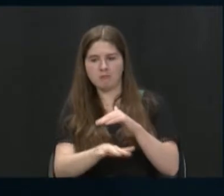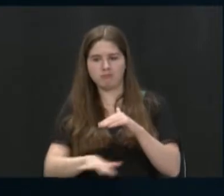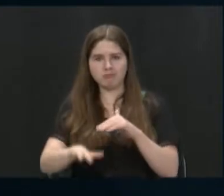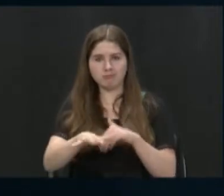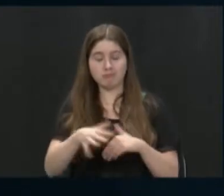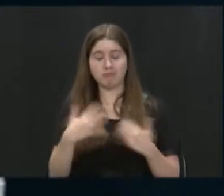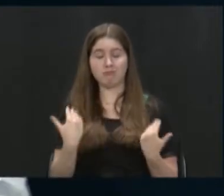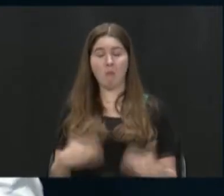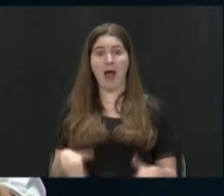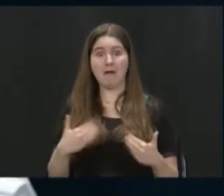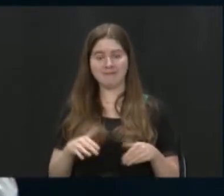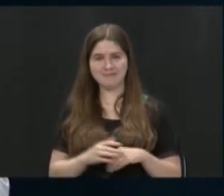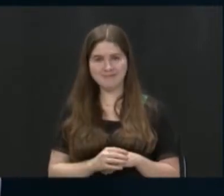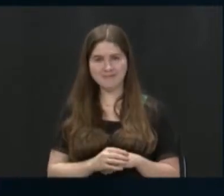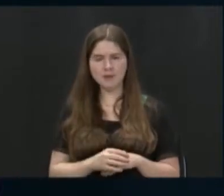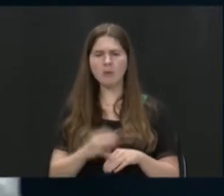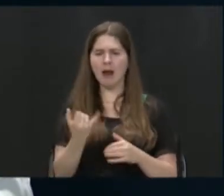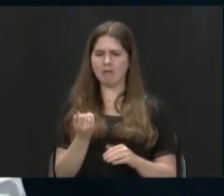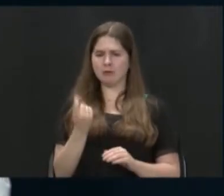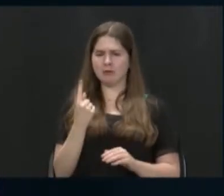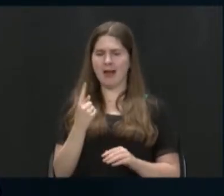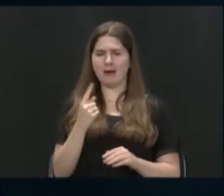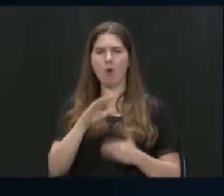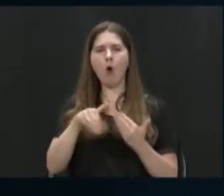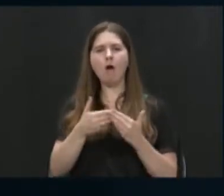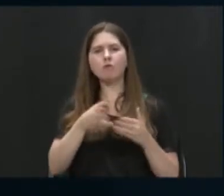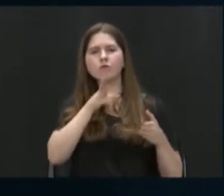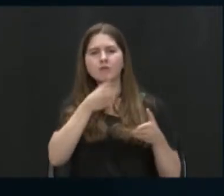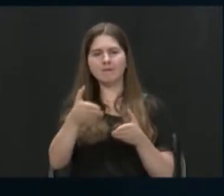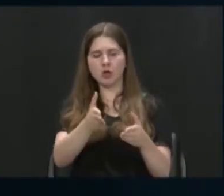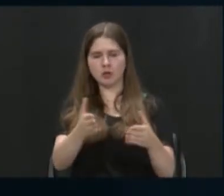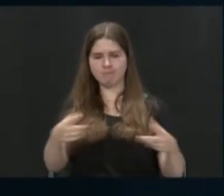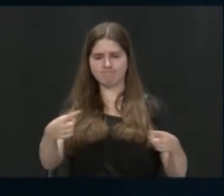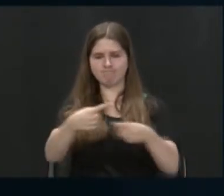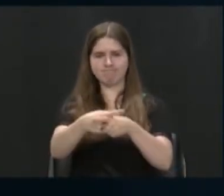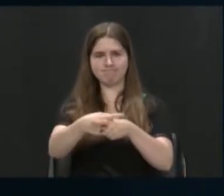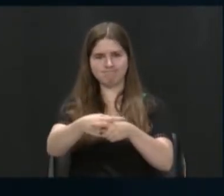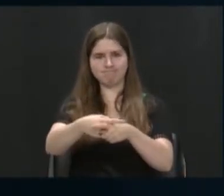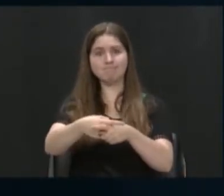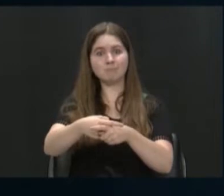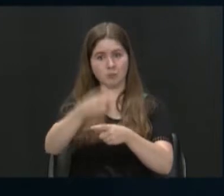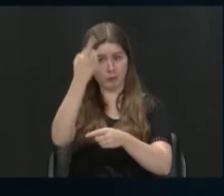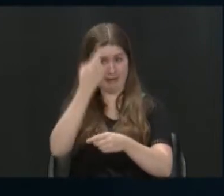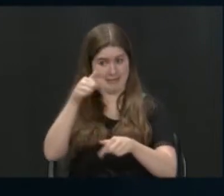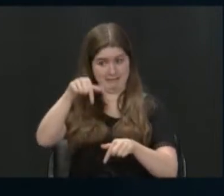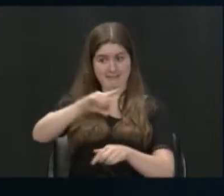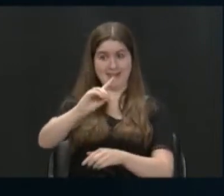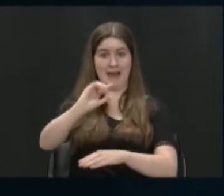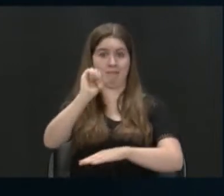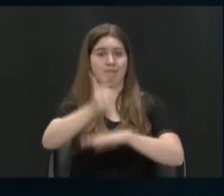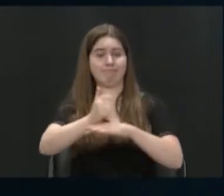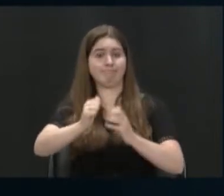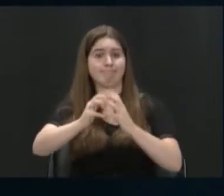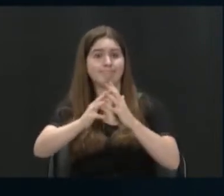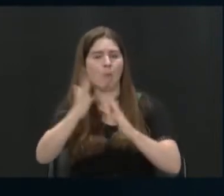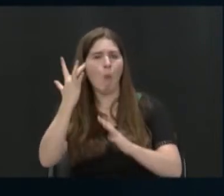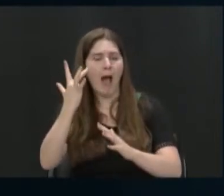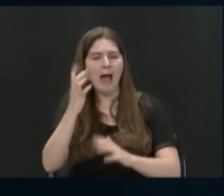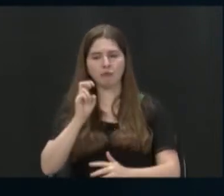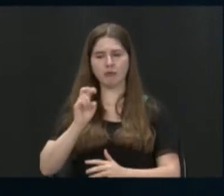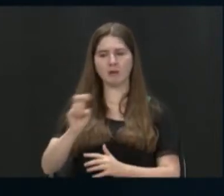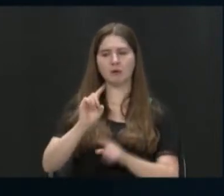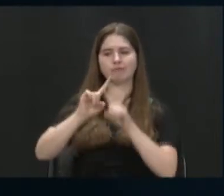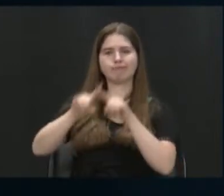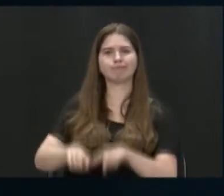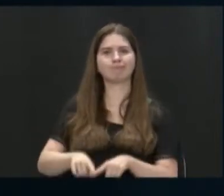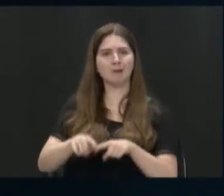With that understanding that rivers are converging and that's really why Dayton is here in many ways because early on transportation relied on